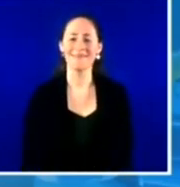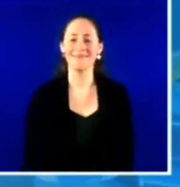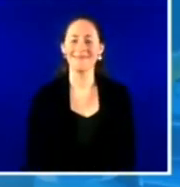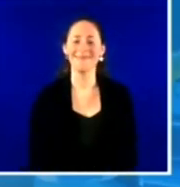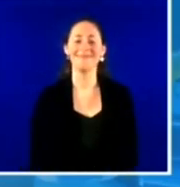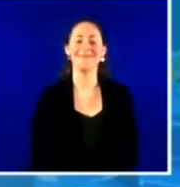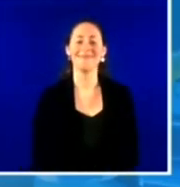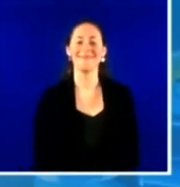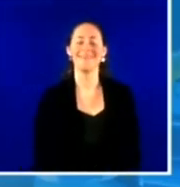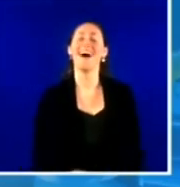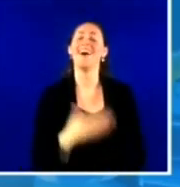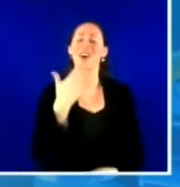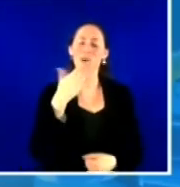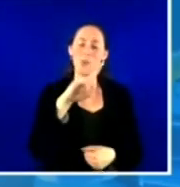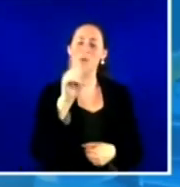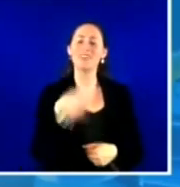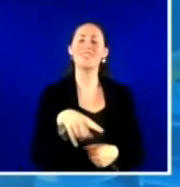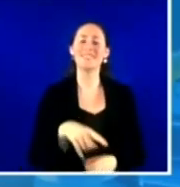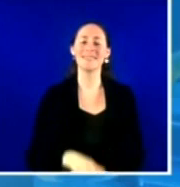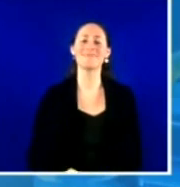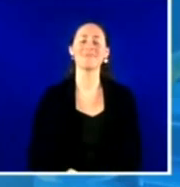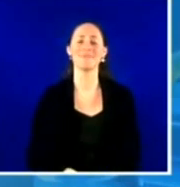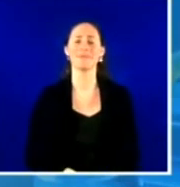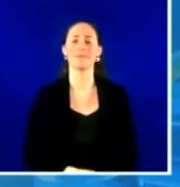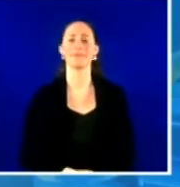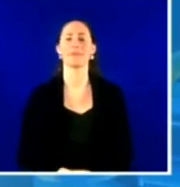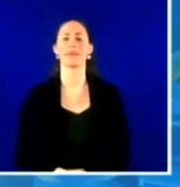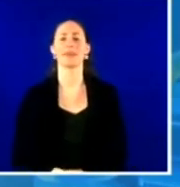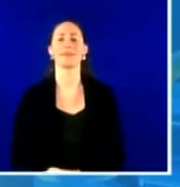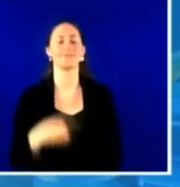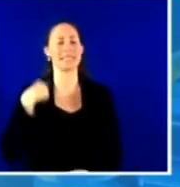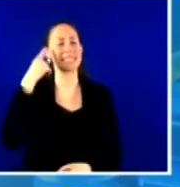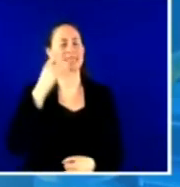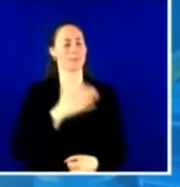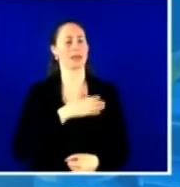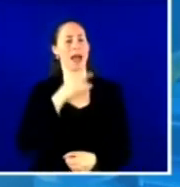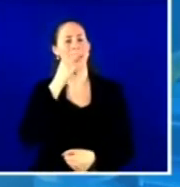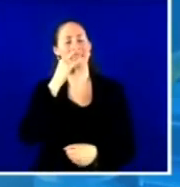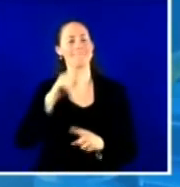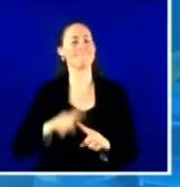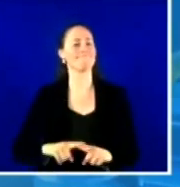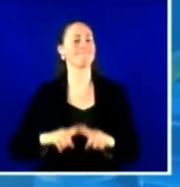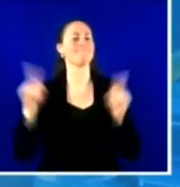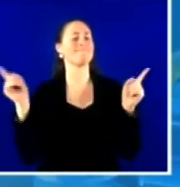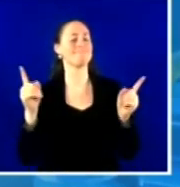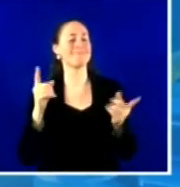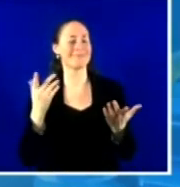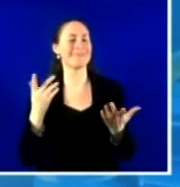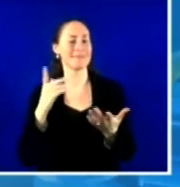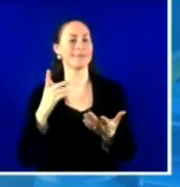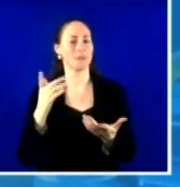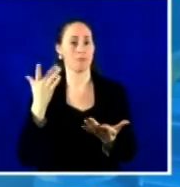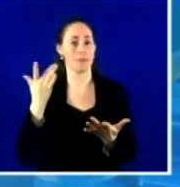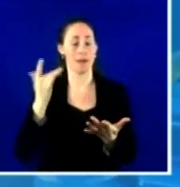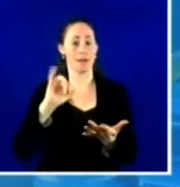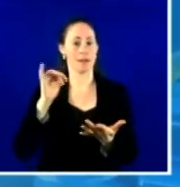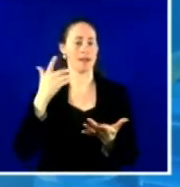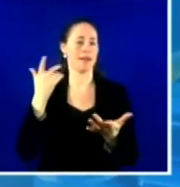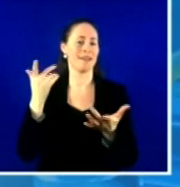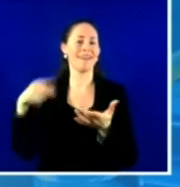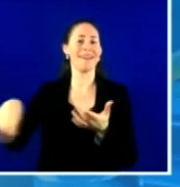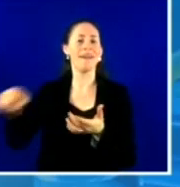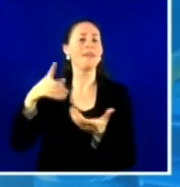I, I, I, my kids may be in a unique situation. So maybe I'll tell you about my kids and then also what their friends are saying to my, my husband is also a